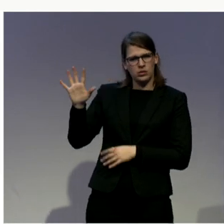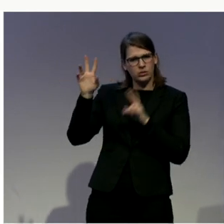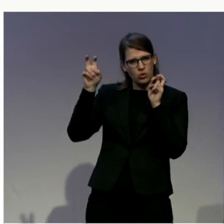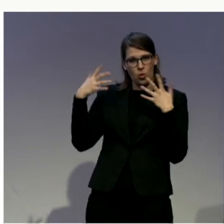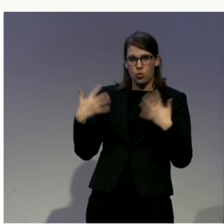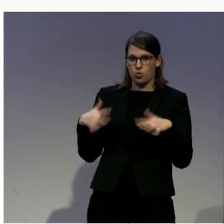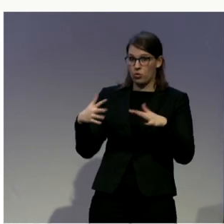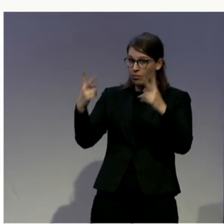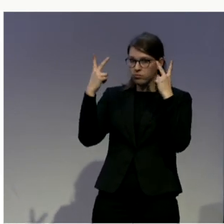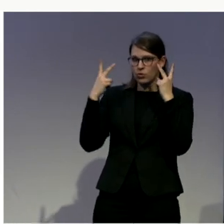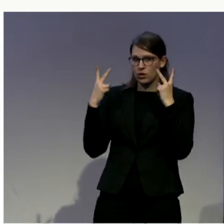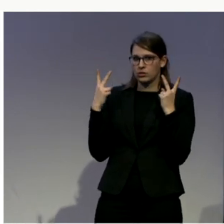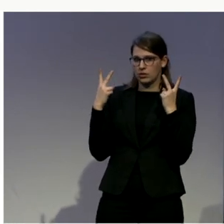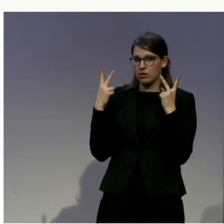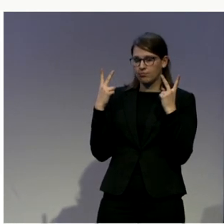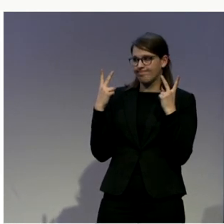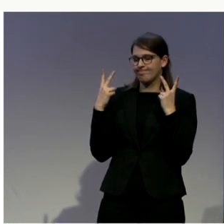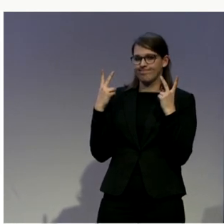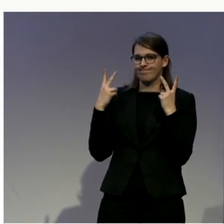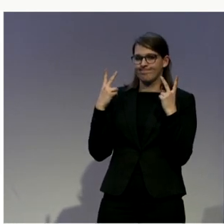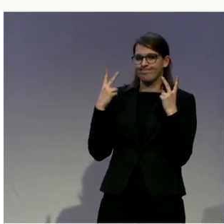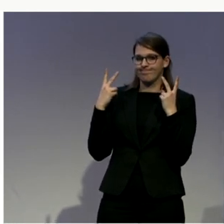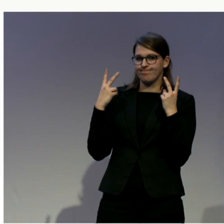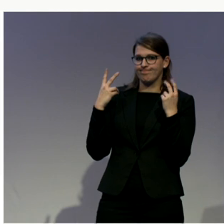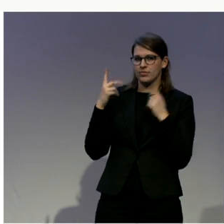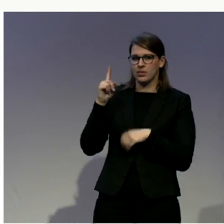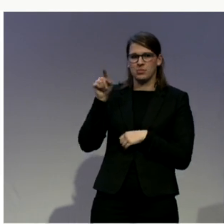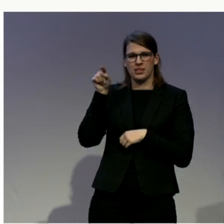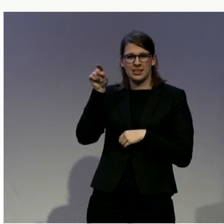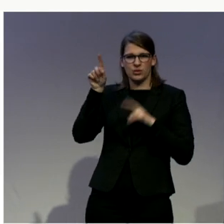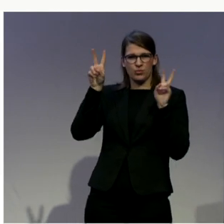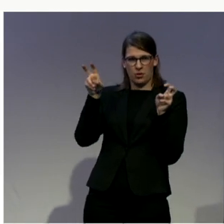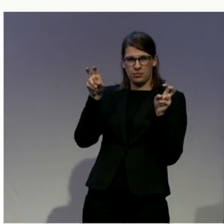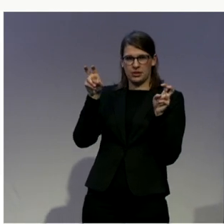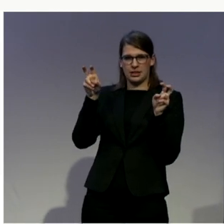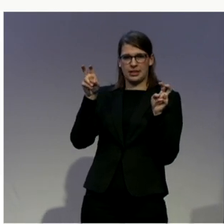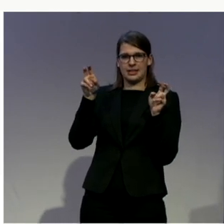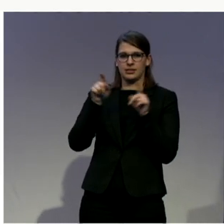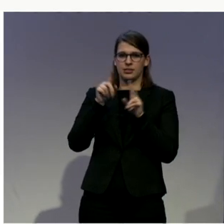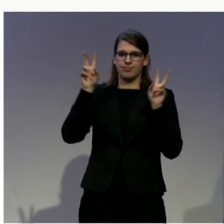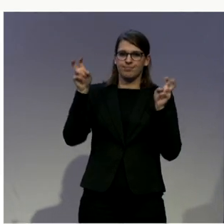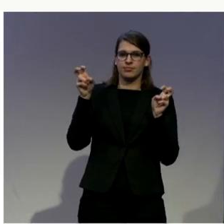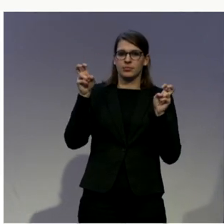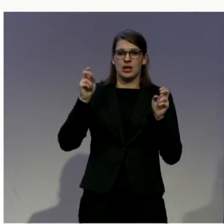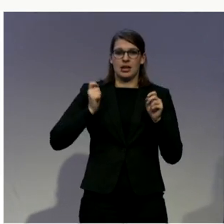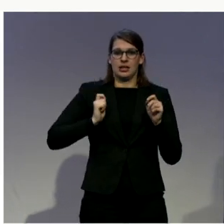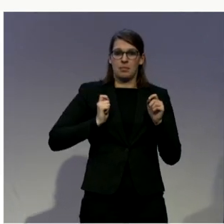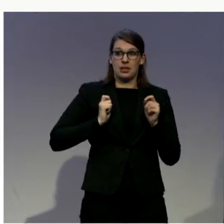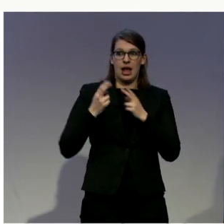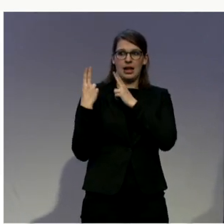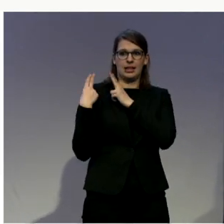it is a very important debate and it's the debate of criminal responsibility. I think that any